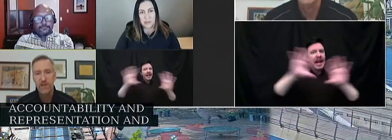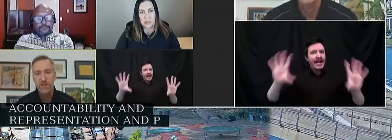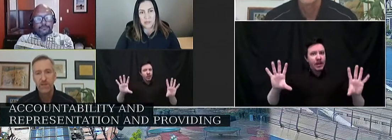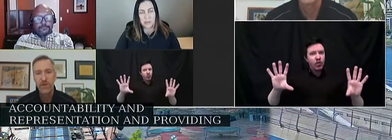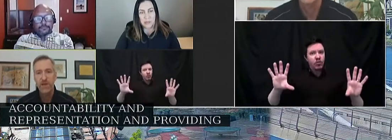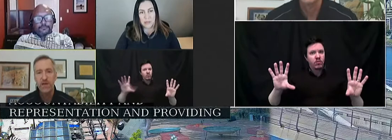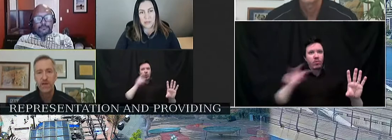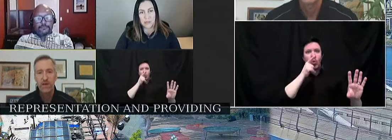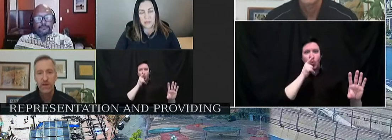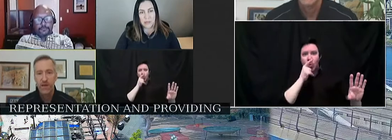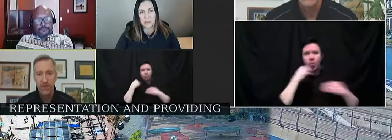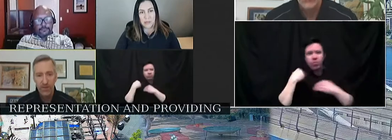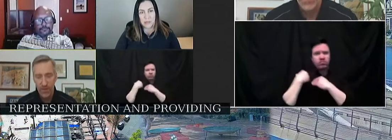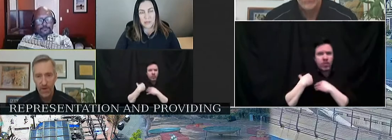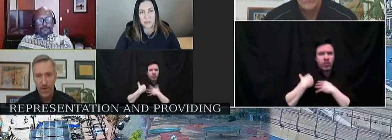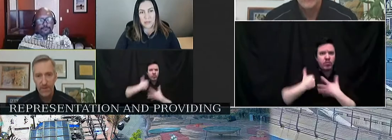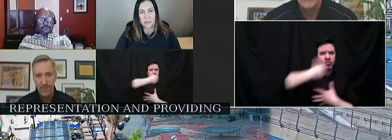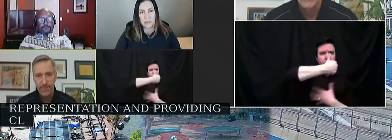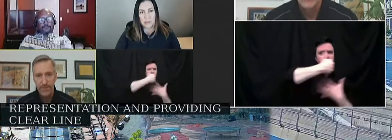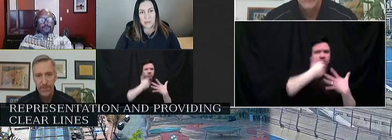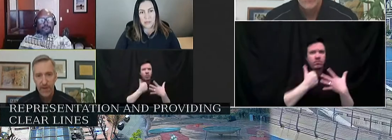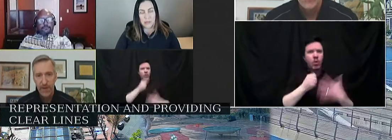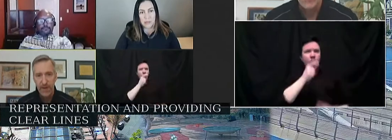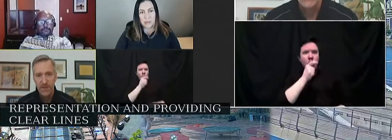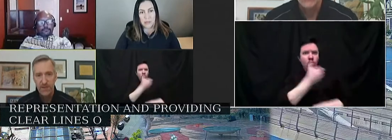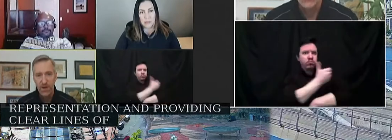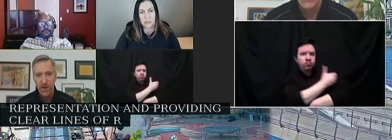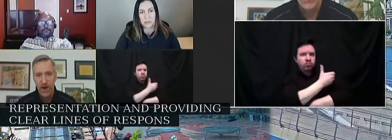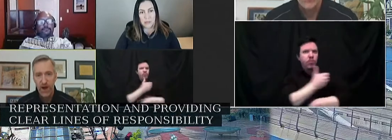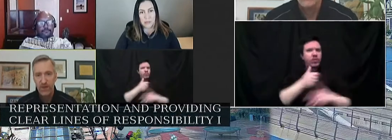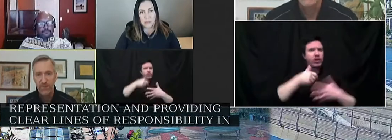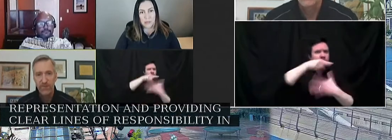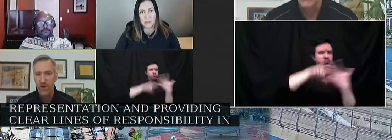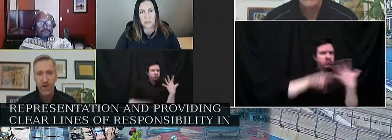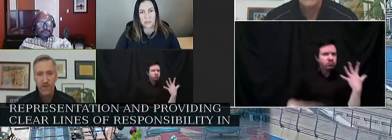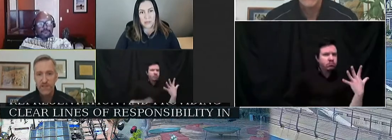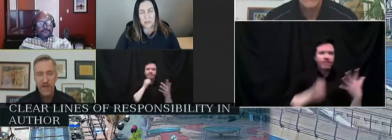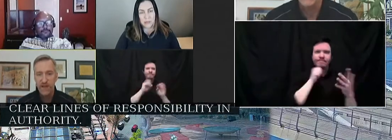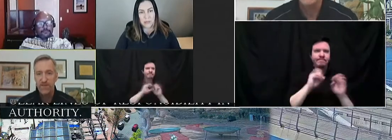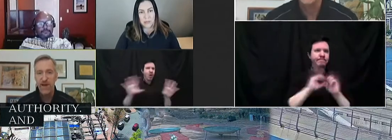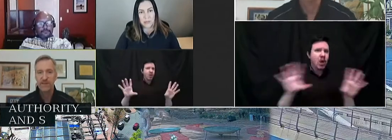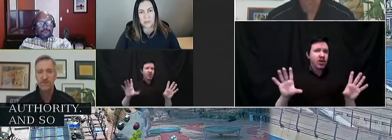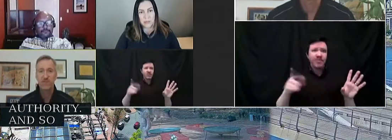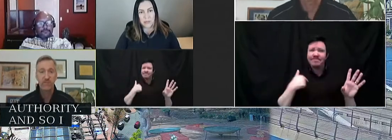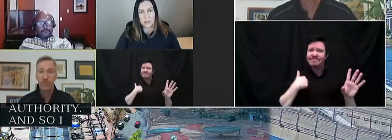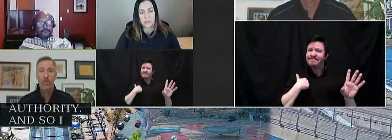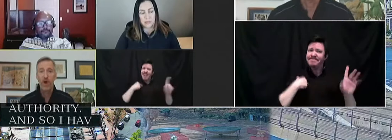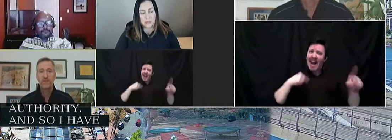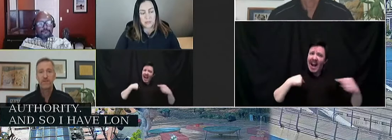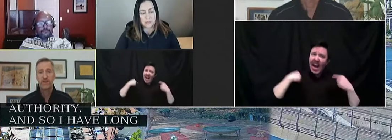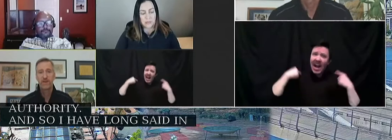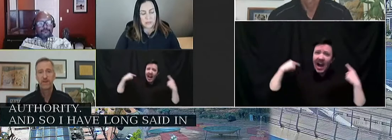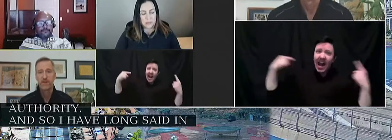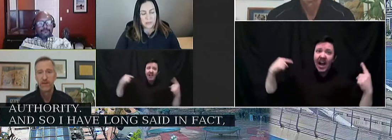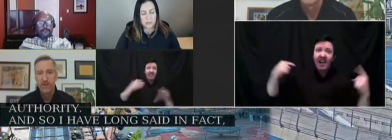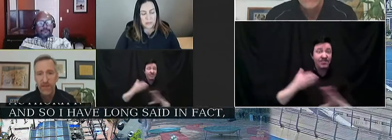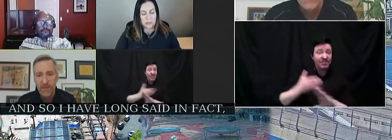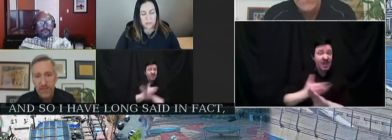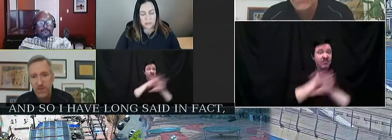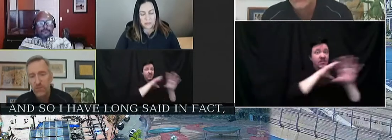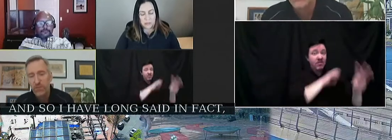of responsibility and authority. And so I have long said, in fact, since before I took